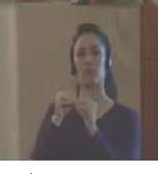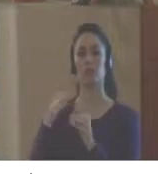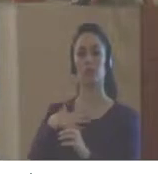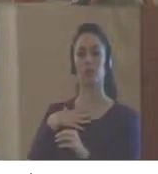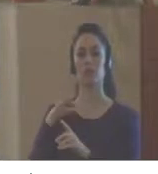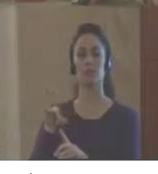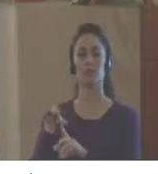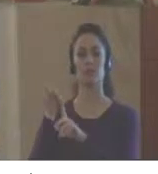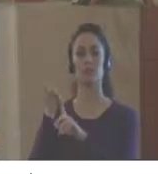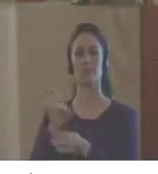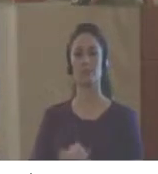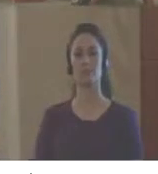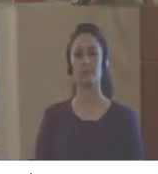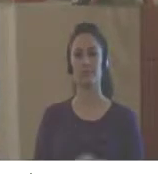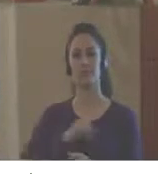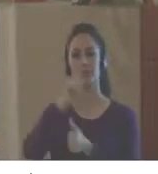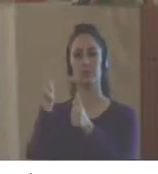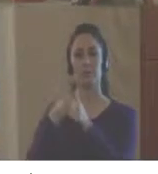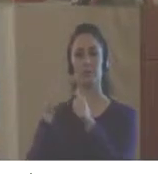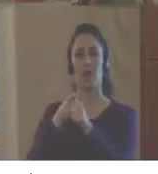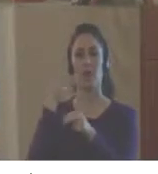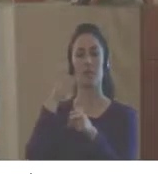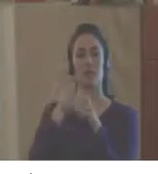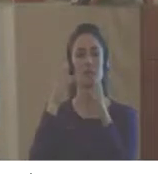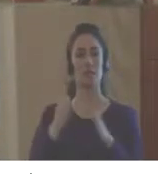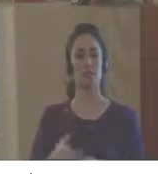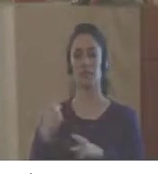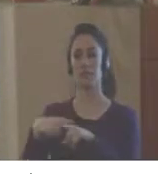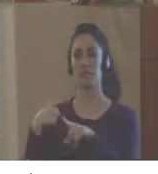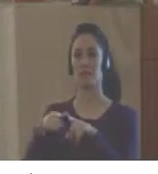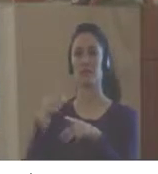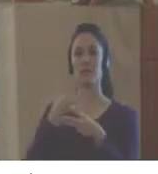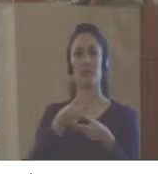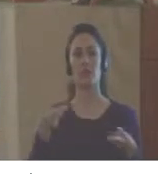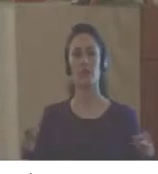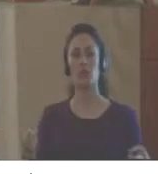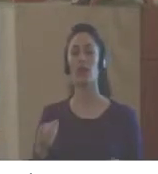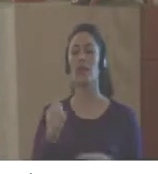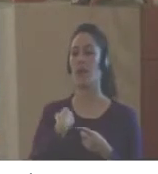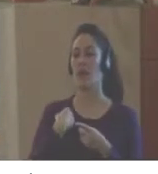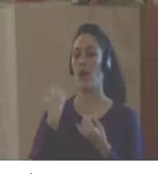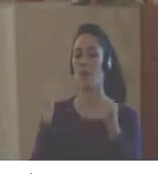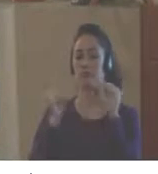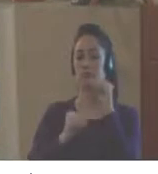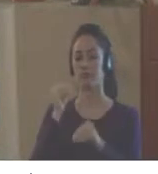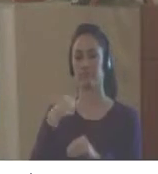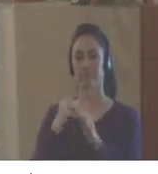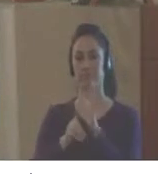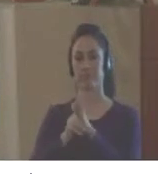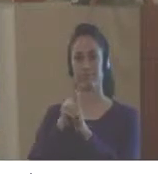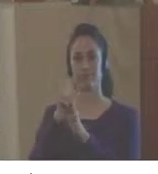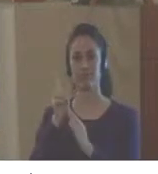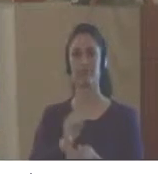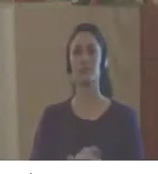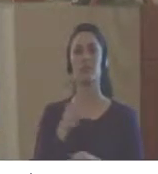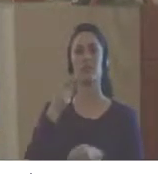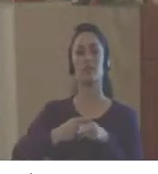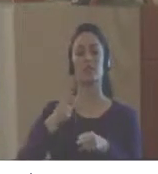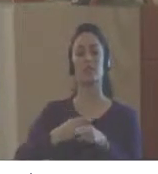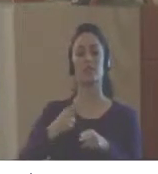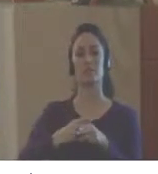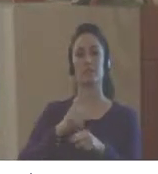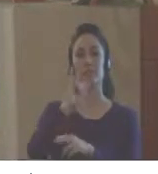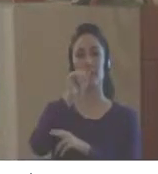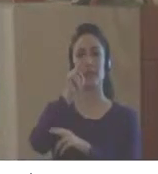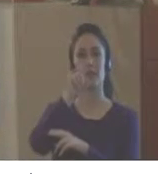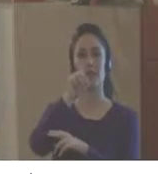But we've asked for permission to share with you the main aspects of the methodology that has been developed, and it's a tool that is called